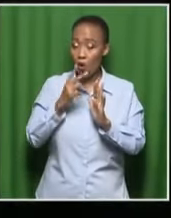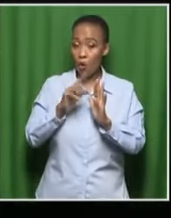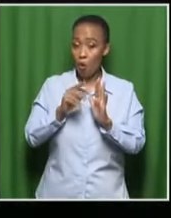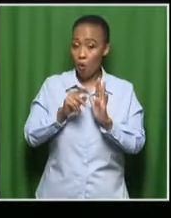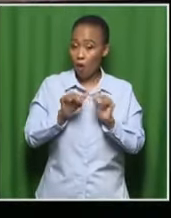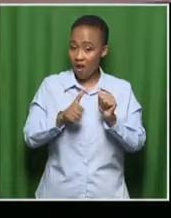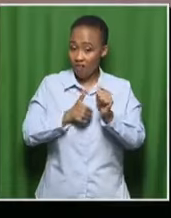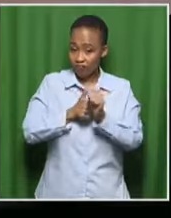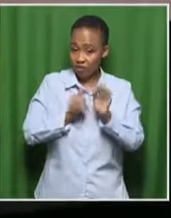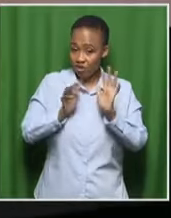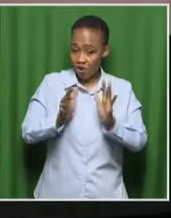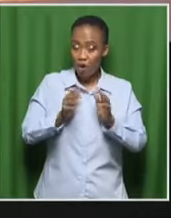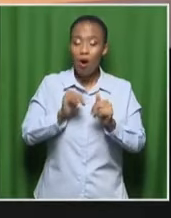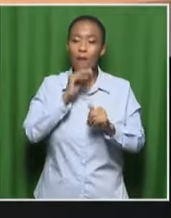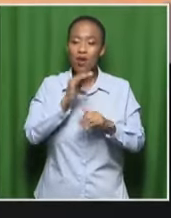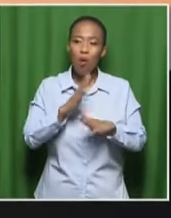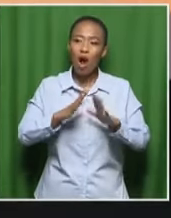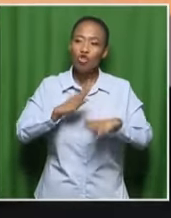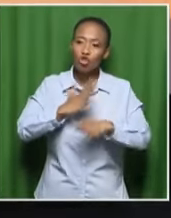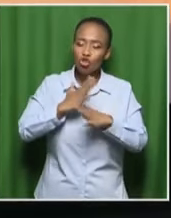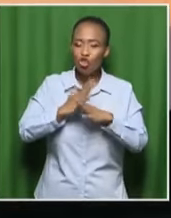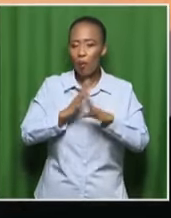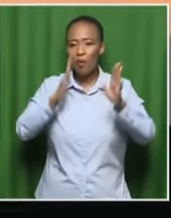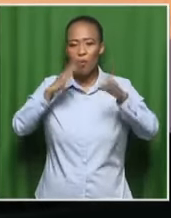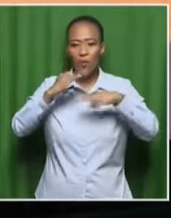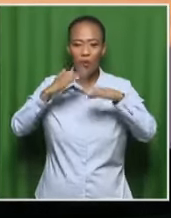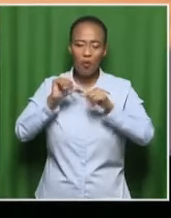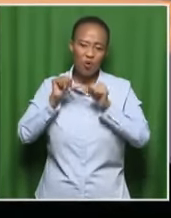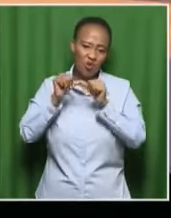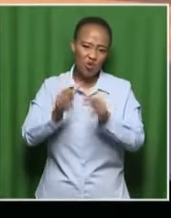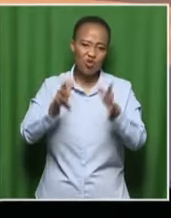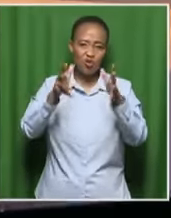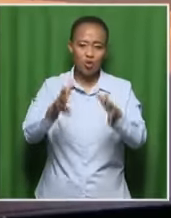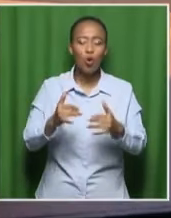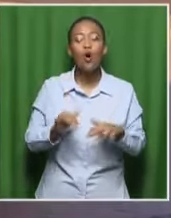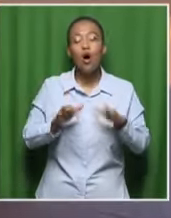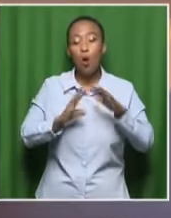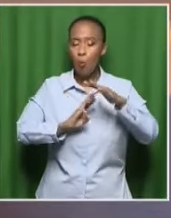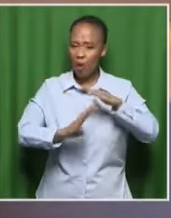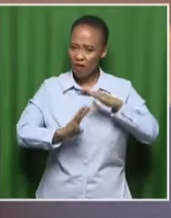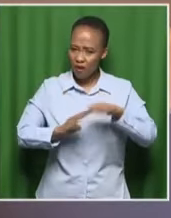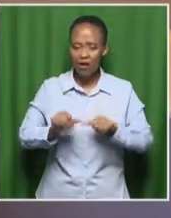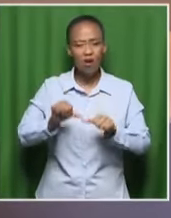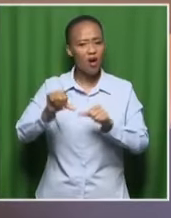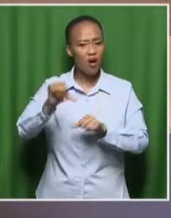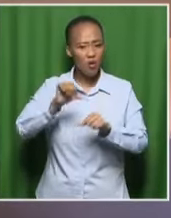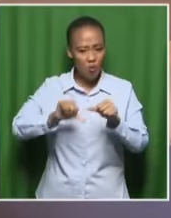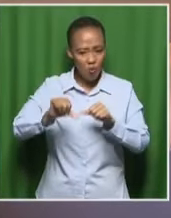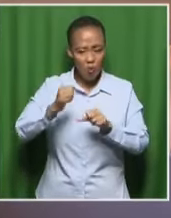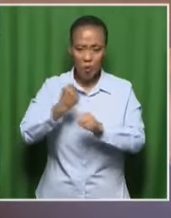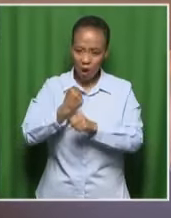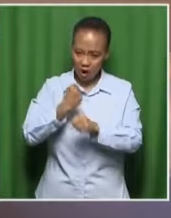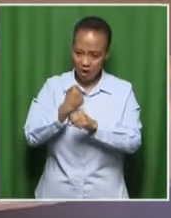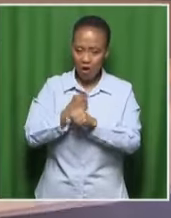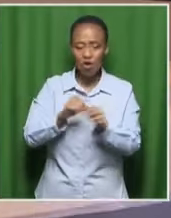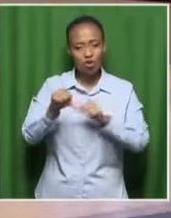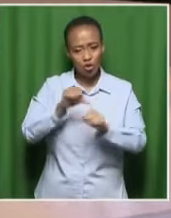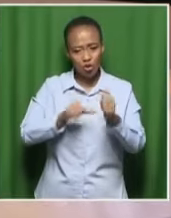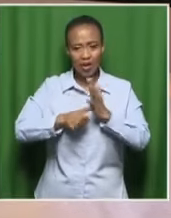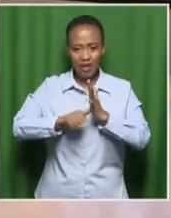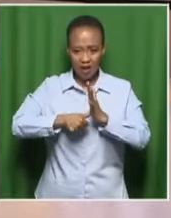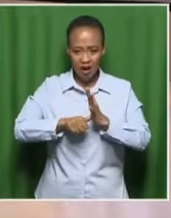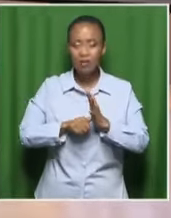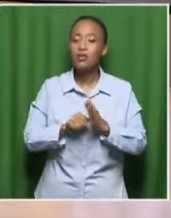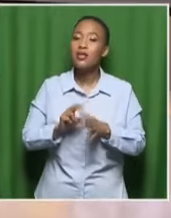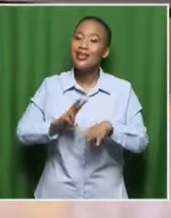lines grow. We're committed to getting people off welfare and into work. Social grants are necessary for people who are